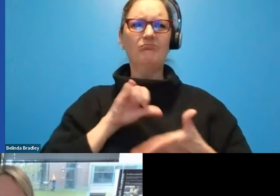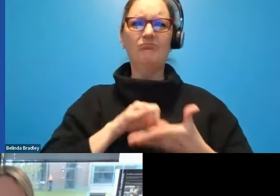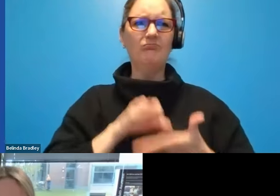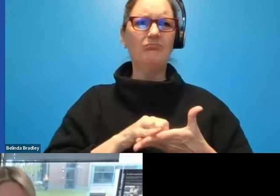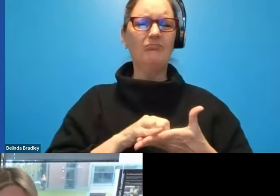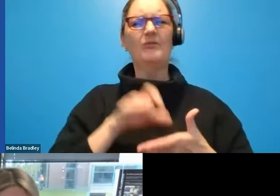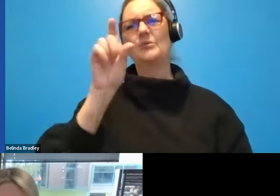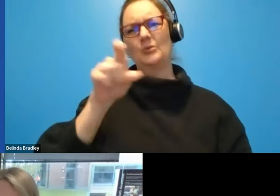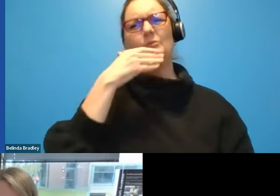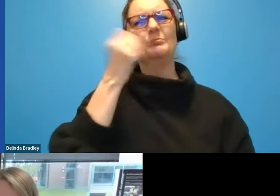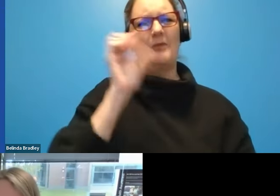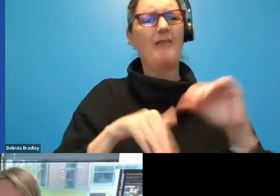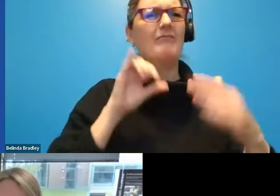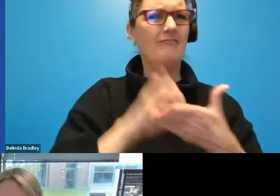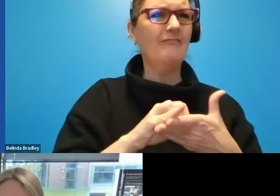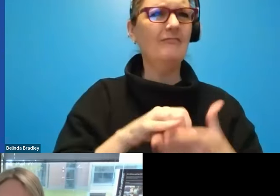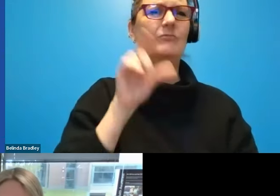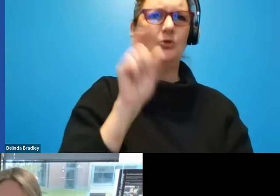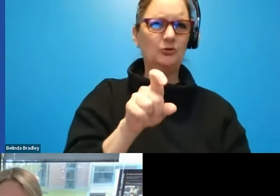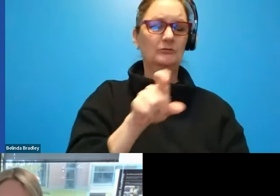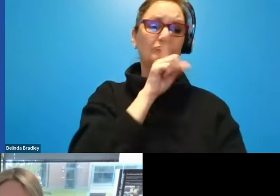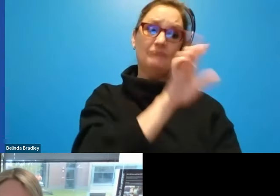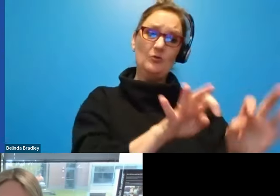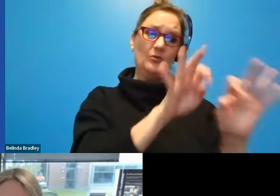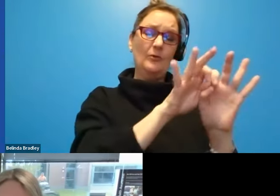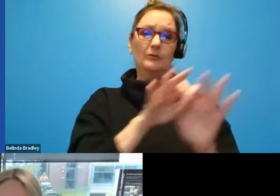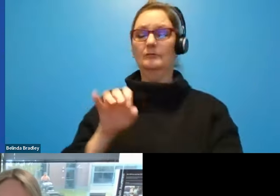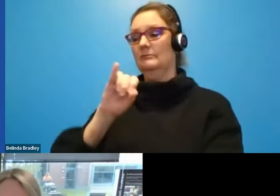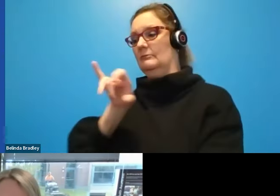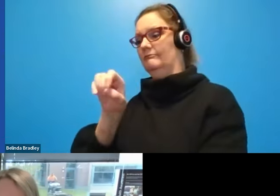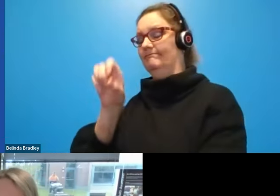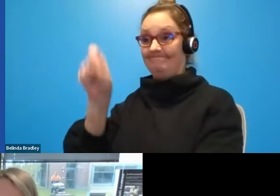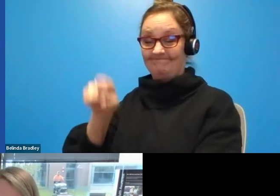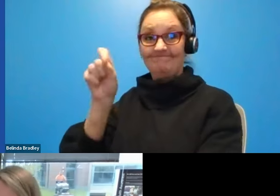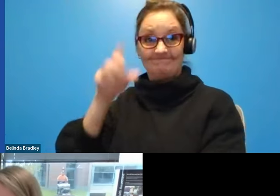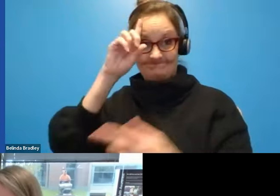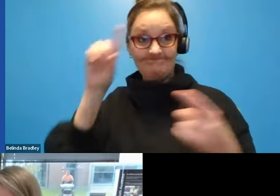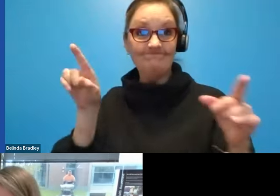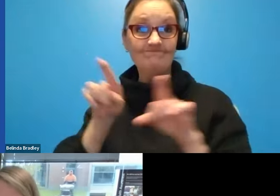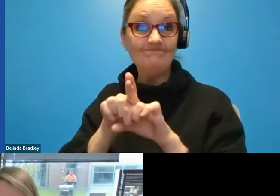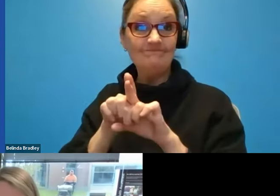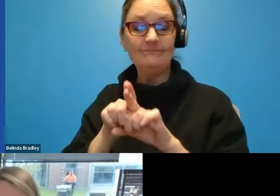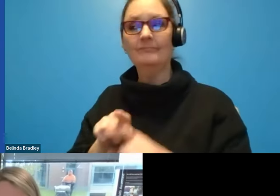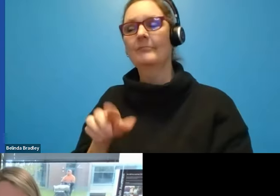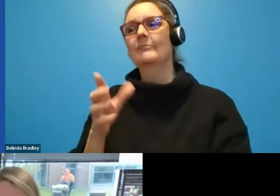than that. Um, and that's just really important. Absolutely. Um, I want to mention, by the way, I,